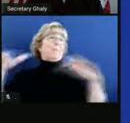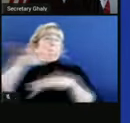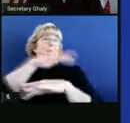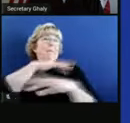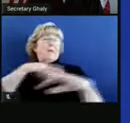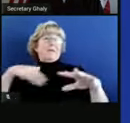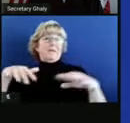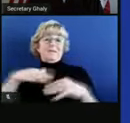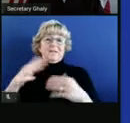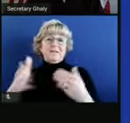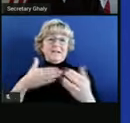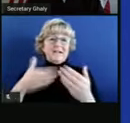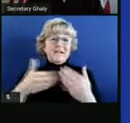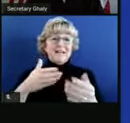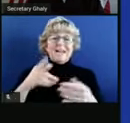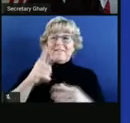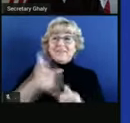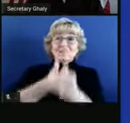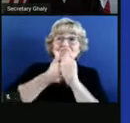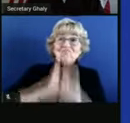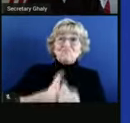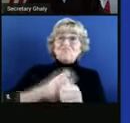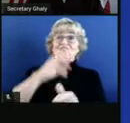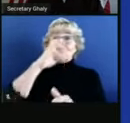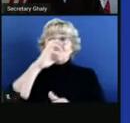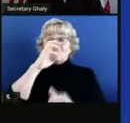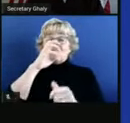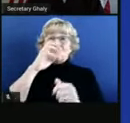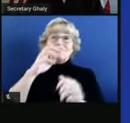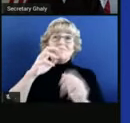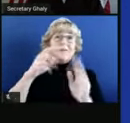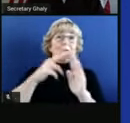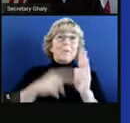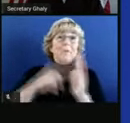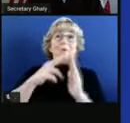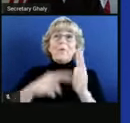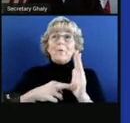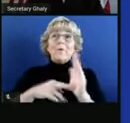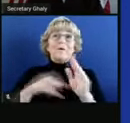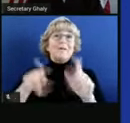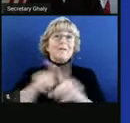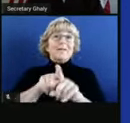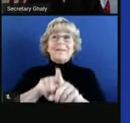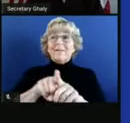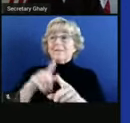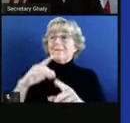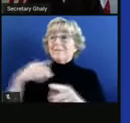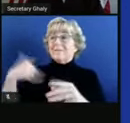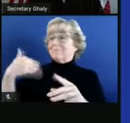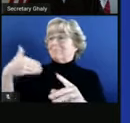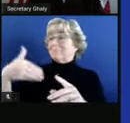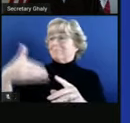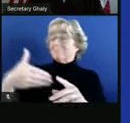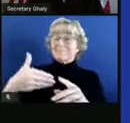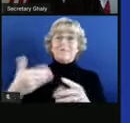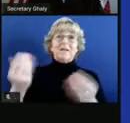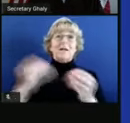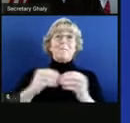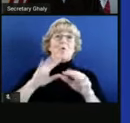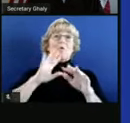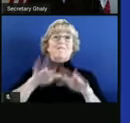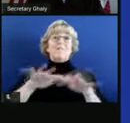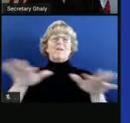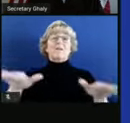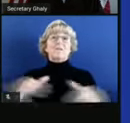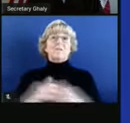Even if you behave exactly like you did a month ago, it's just more prevalent in our community. That